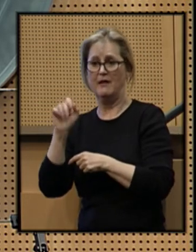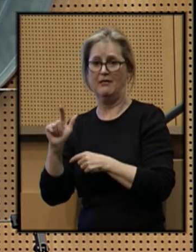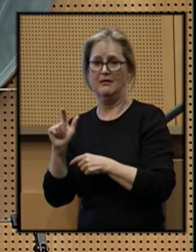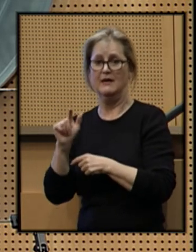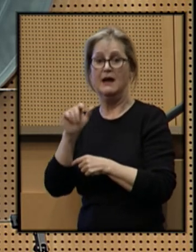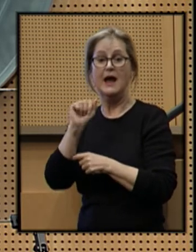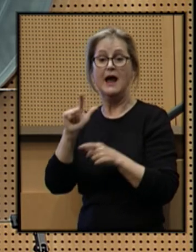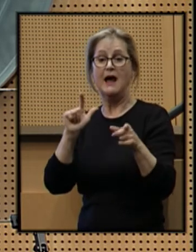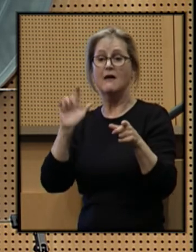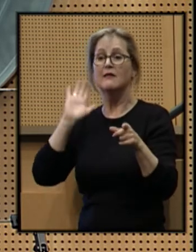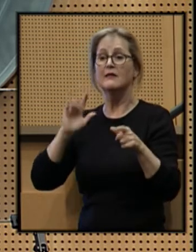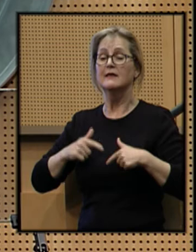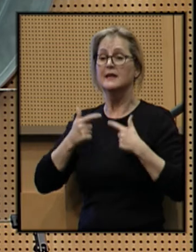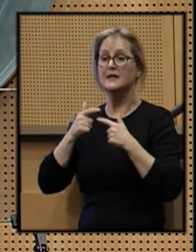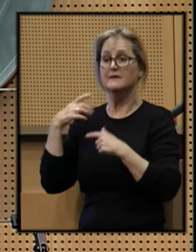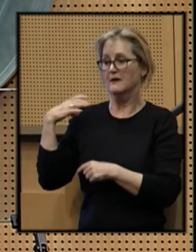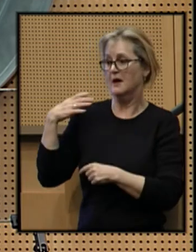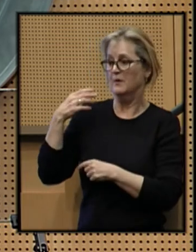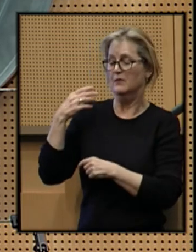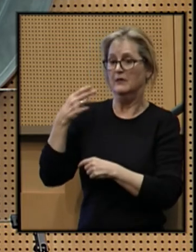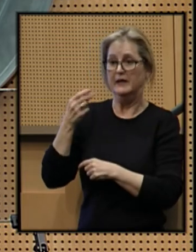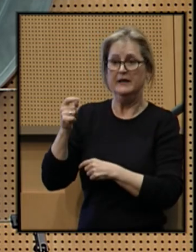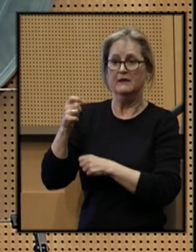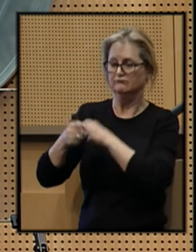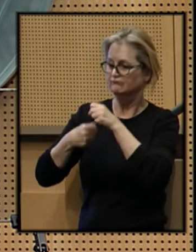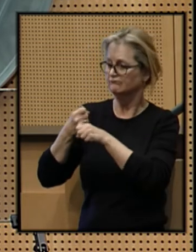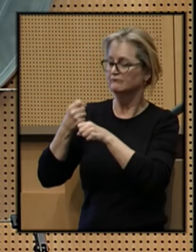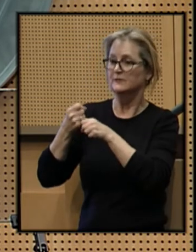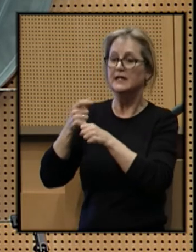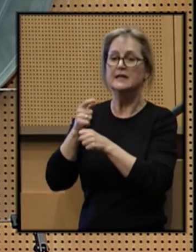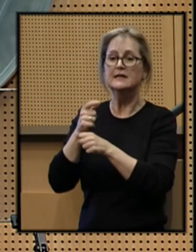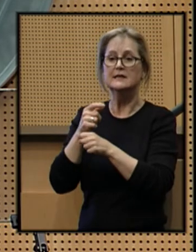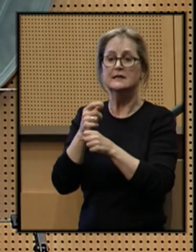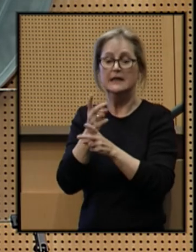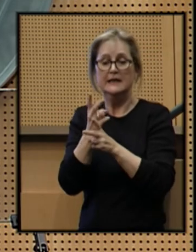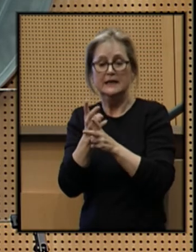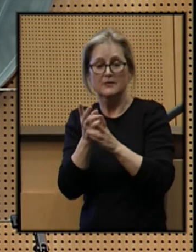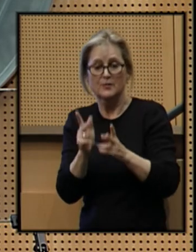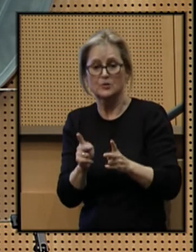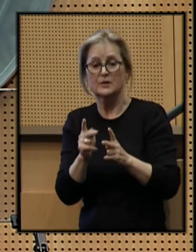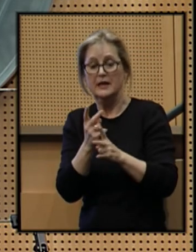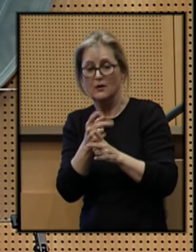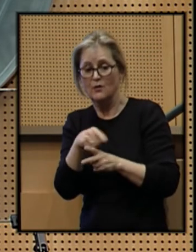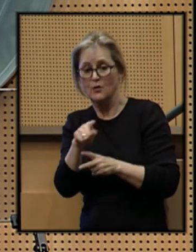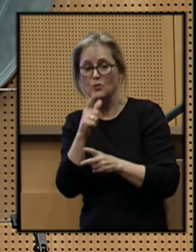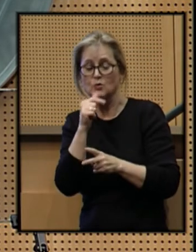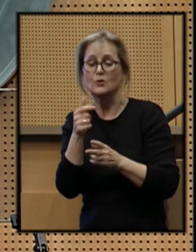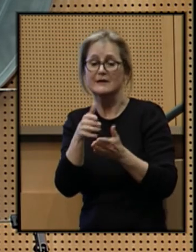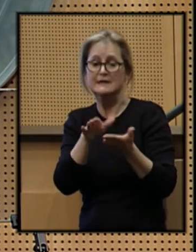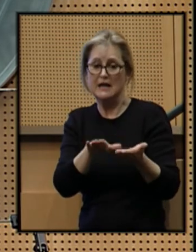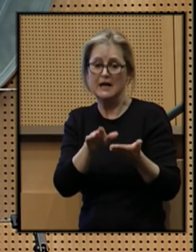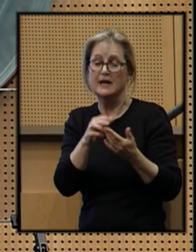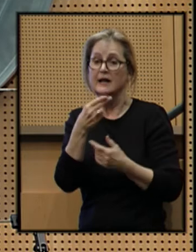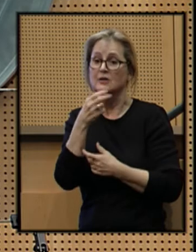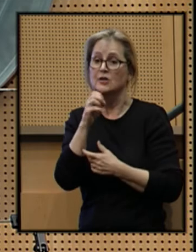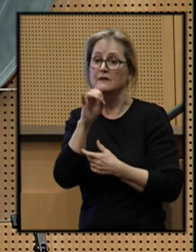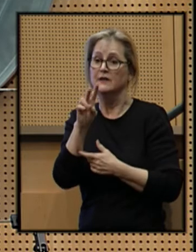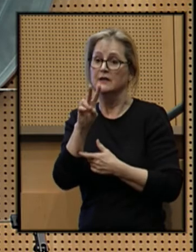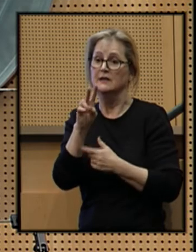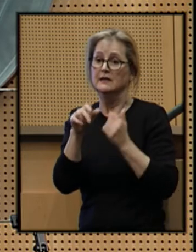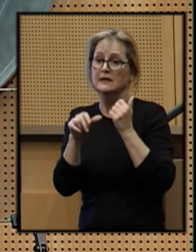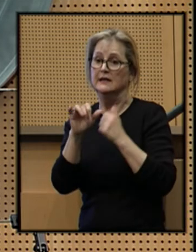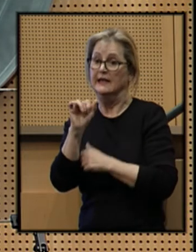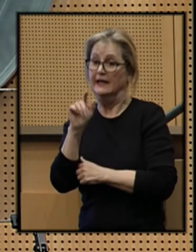Al lived on Capitol Hill for decades. Al was a caregiver, caring for those who were dying of HIV-AIDS.